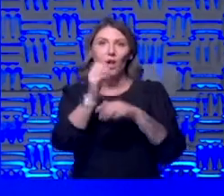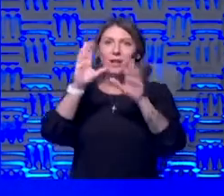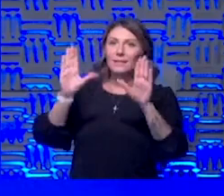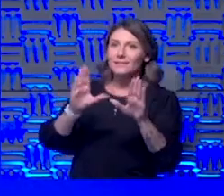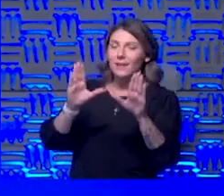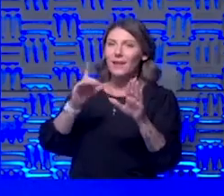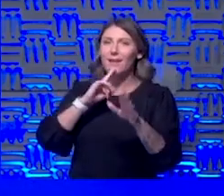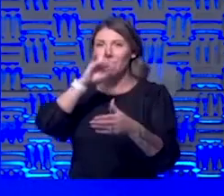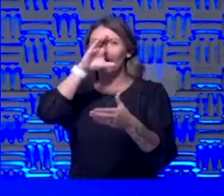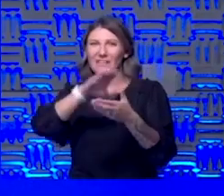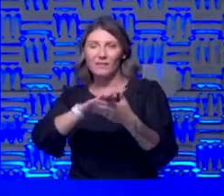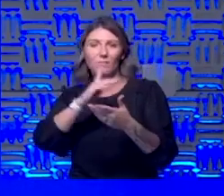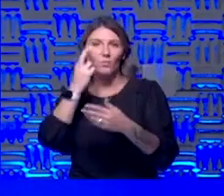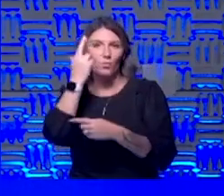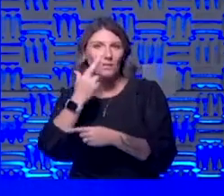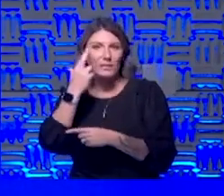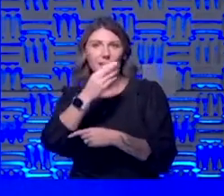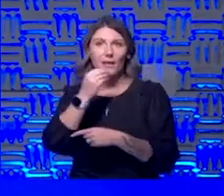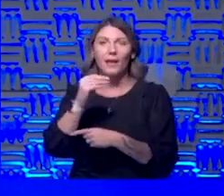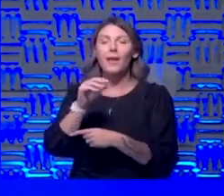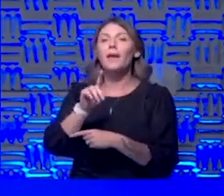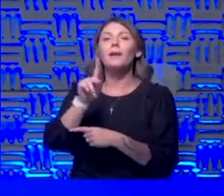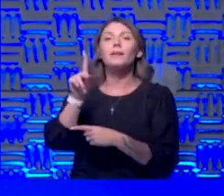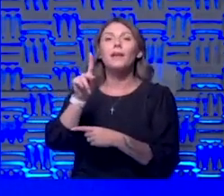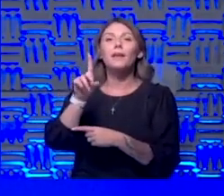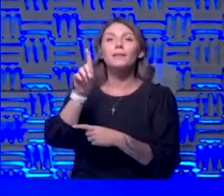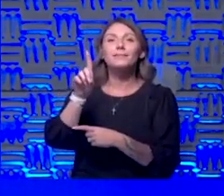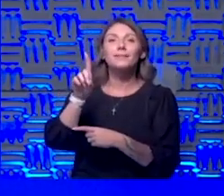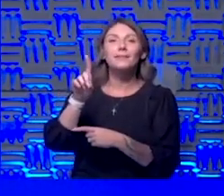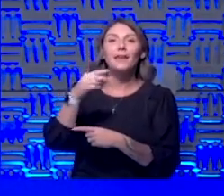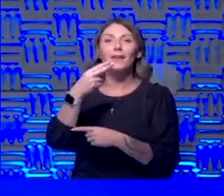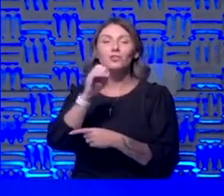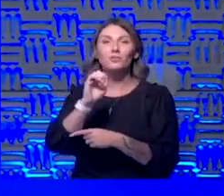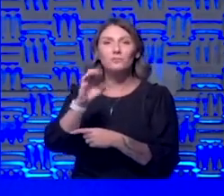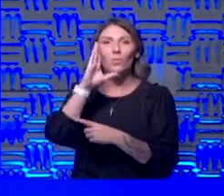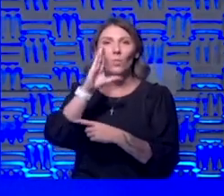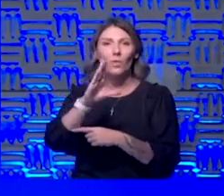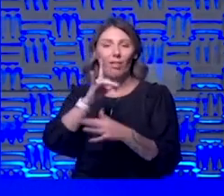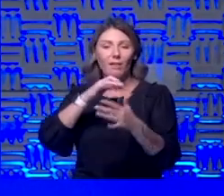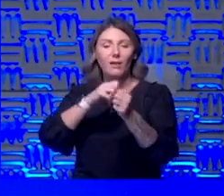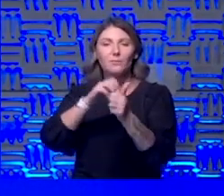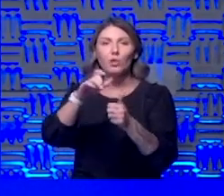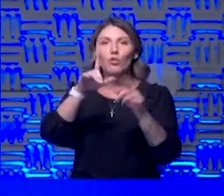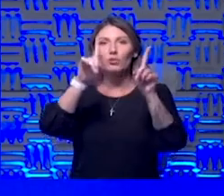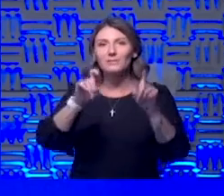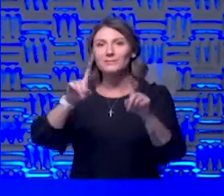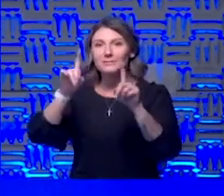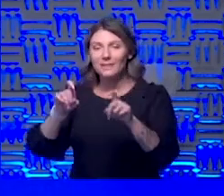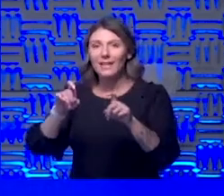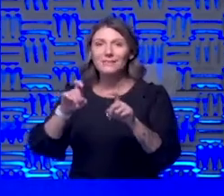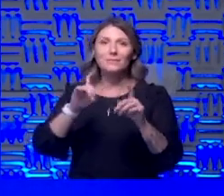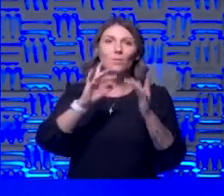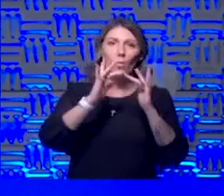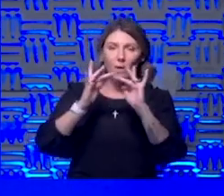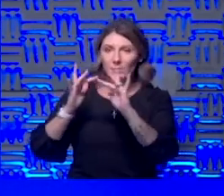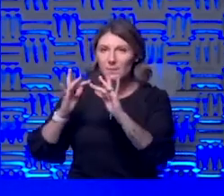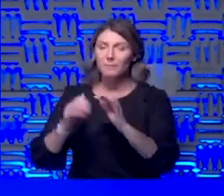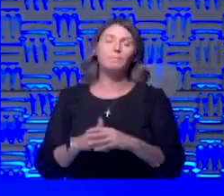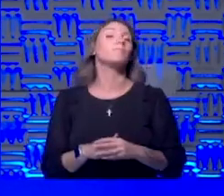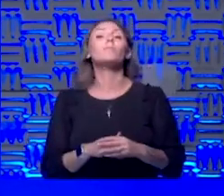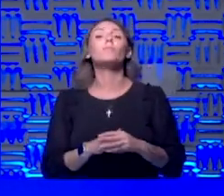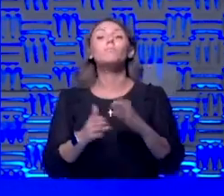what it is and kdhe will continue to update their their testing sites with that but for the most part